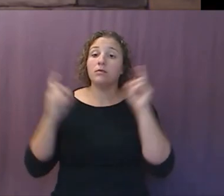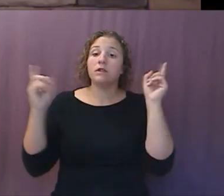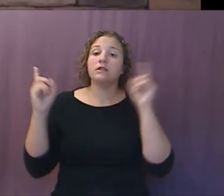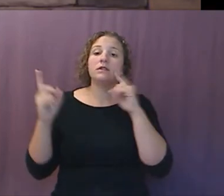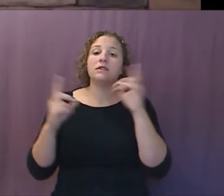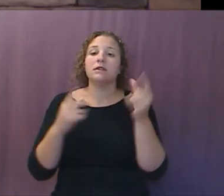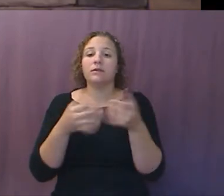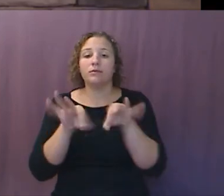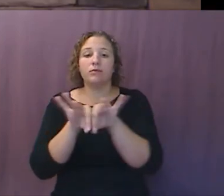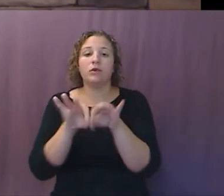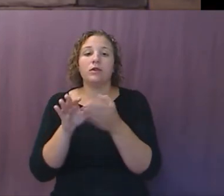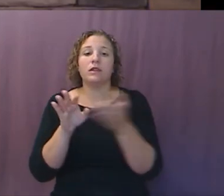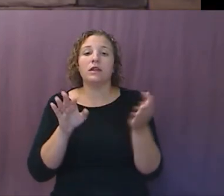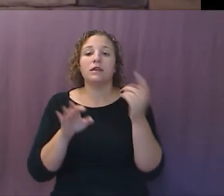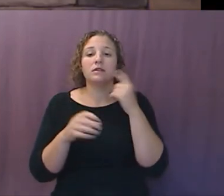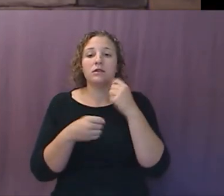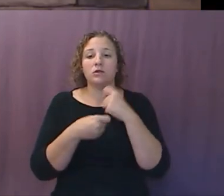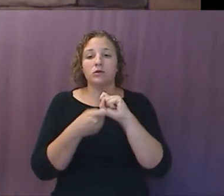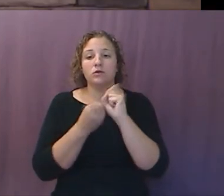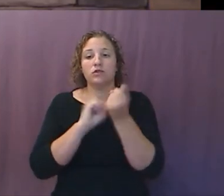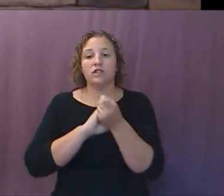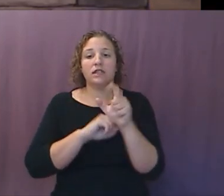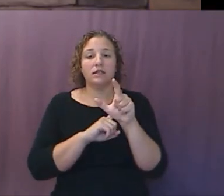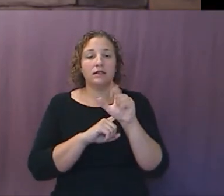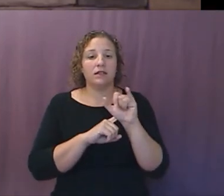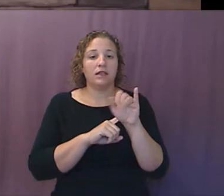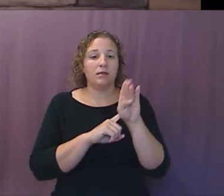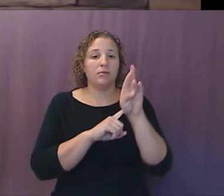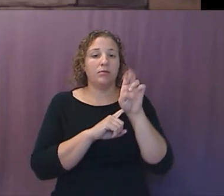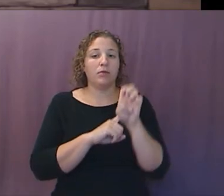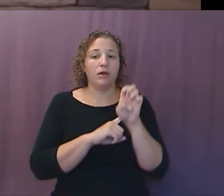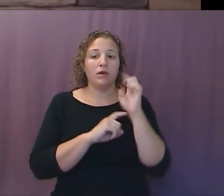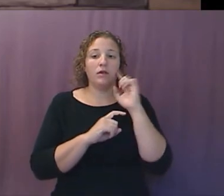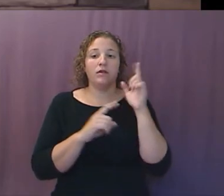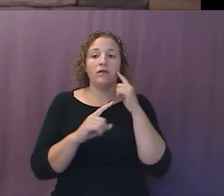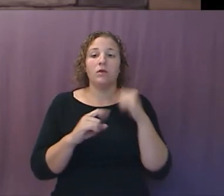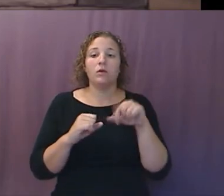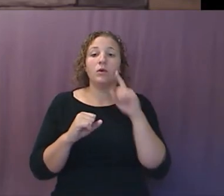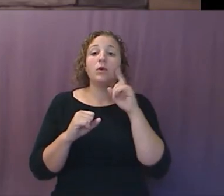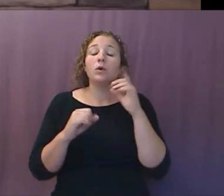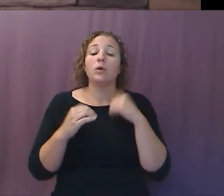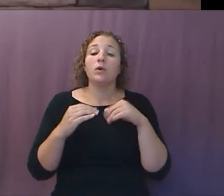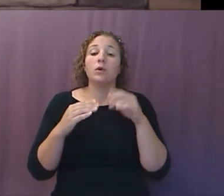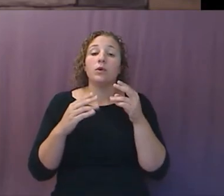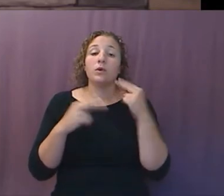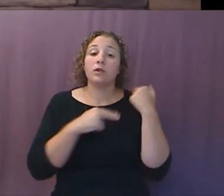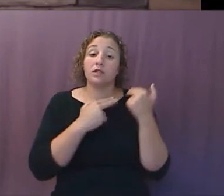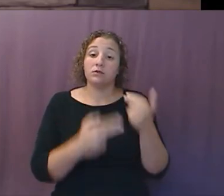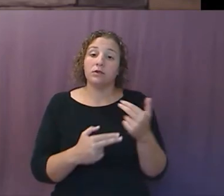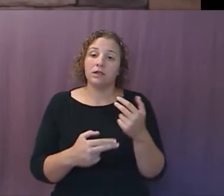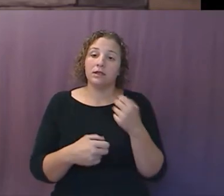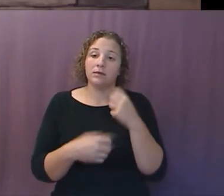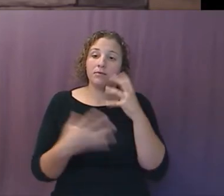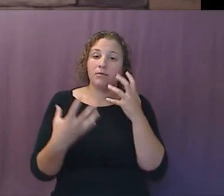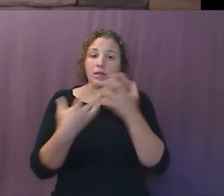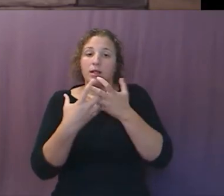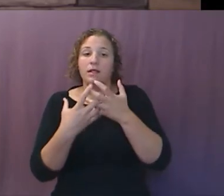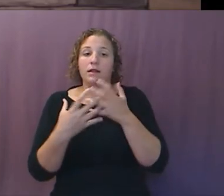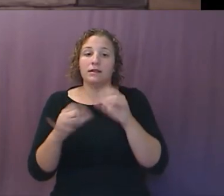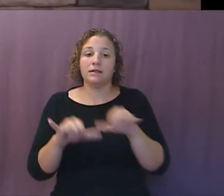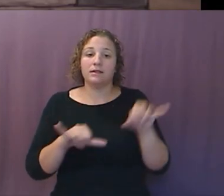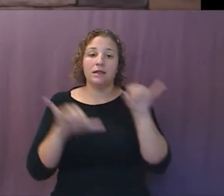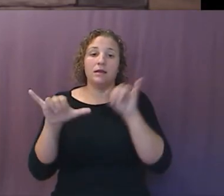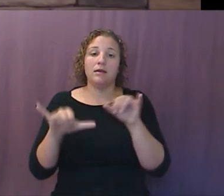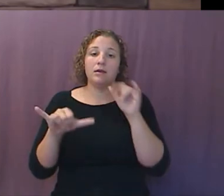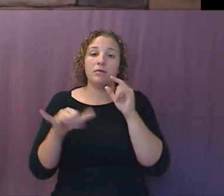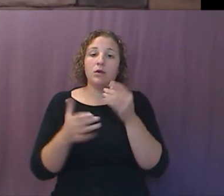crucial tips to turn the Libra into one of history's truly seminal creations. Make it good as gold. Backing your new money as